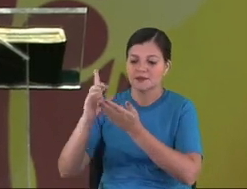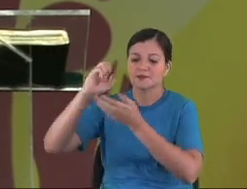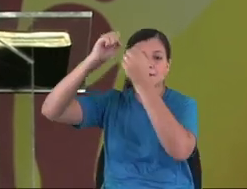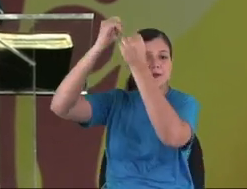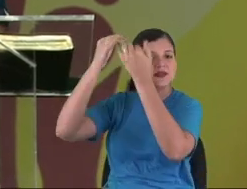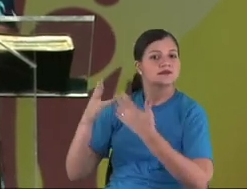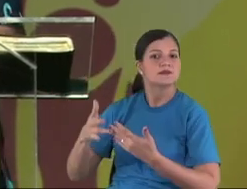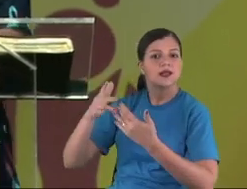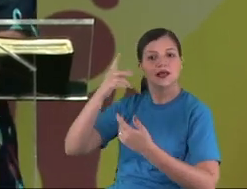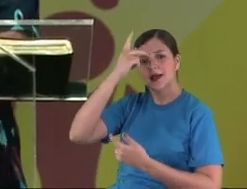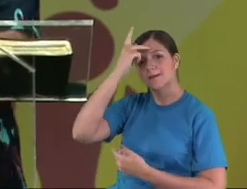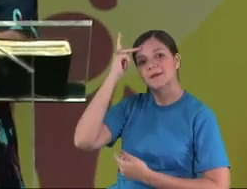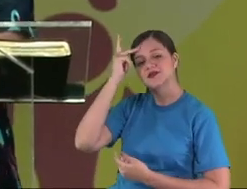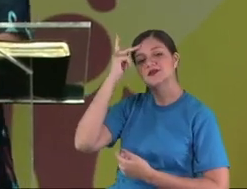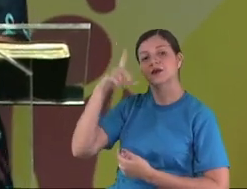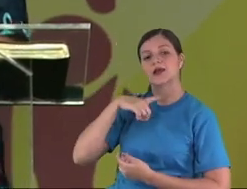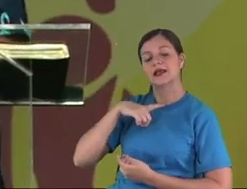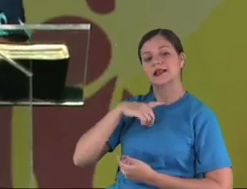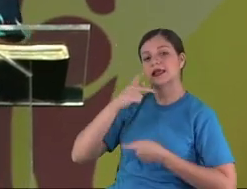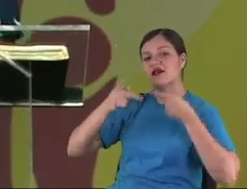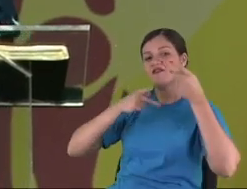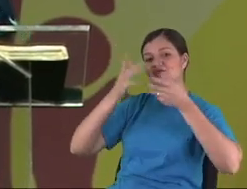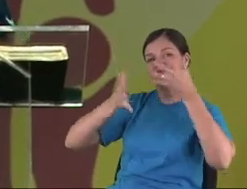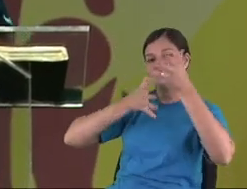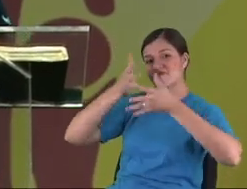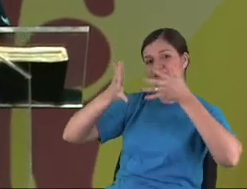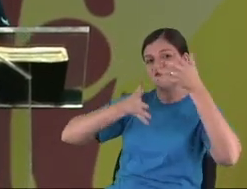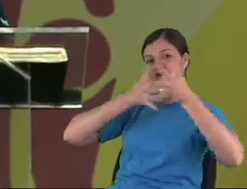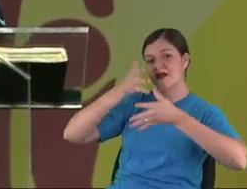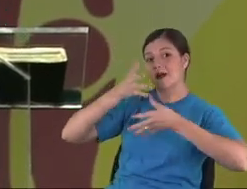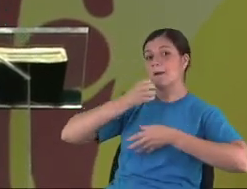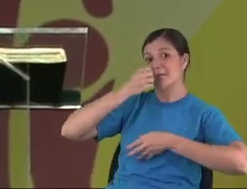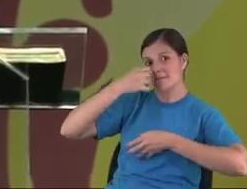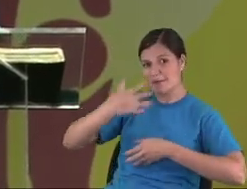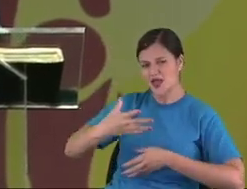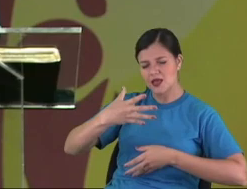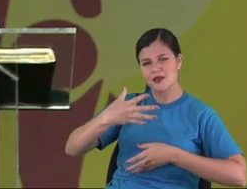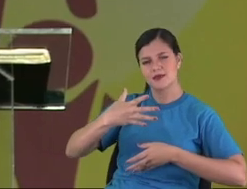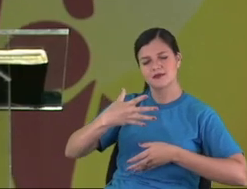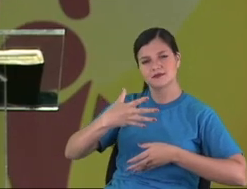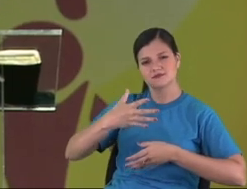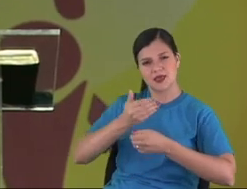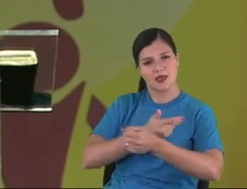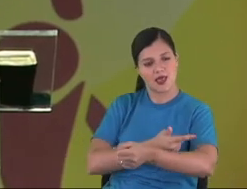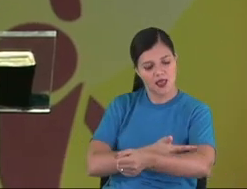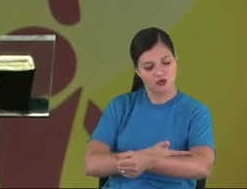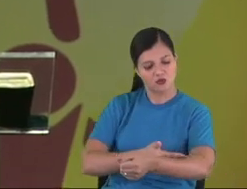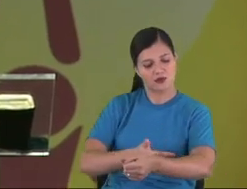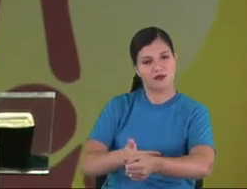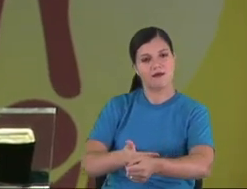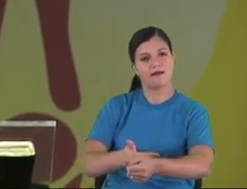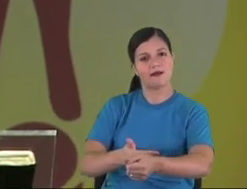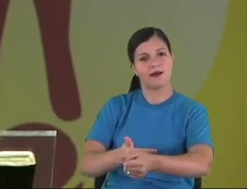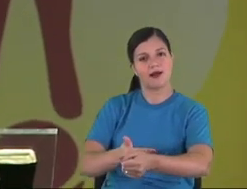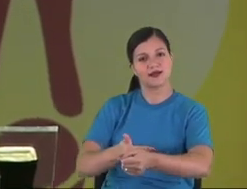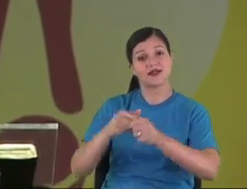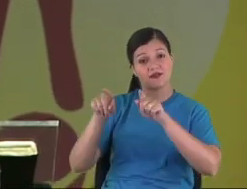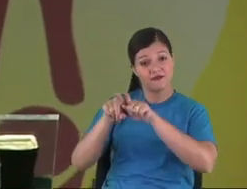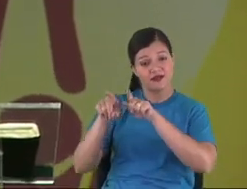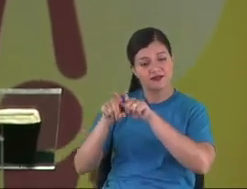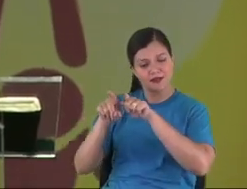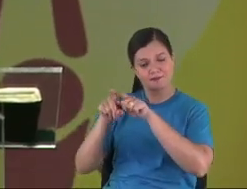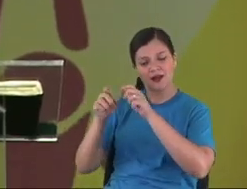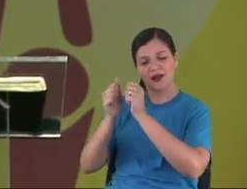The Bible says, if you speak well, polite, gentle, kind, you serve